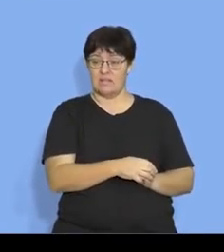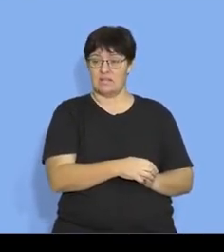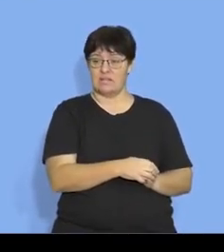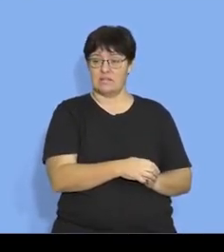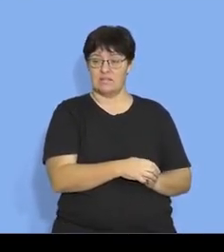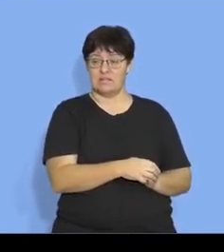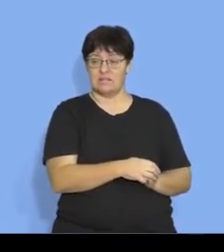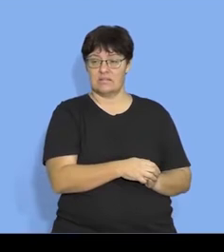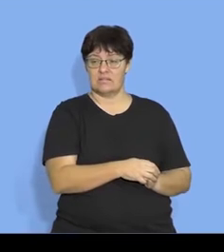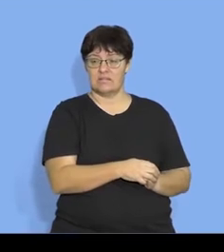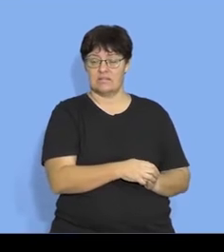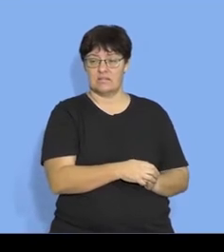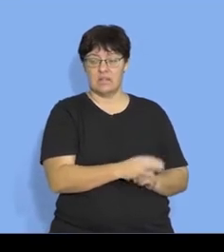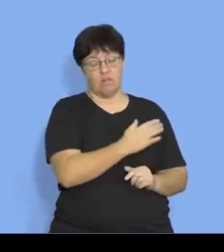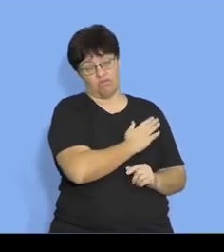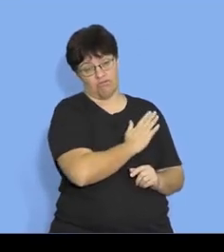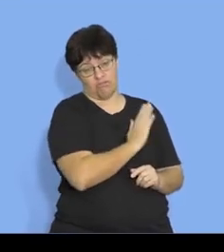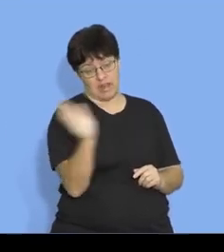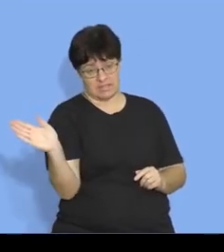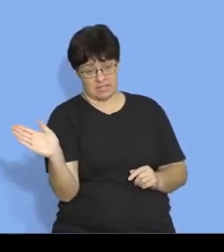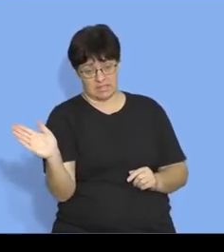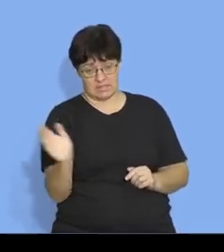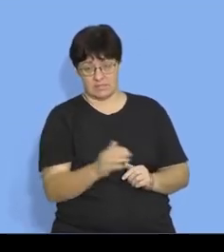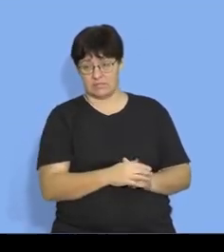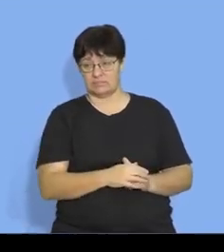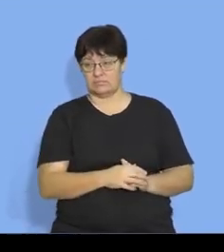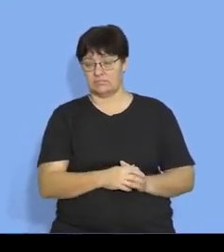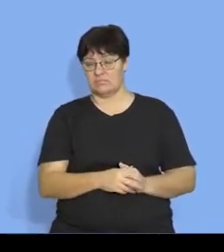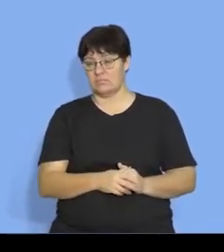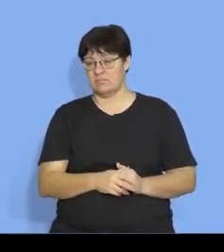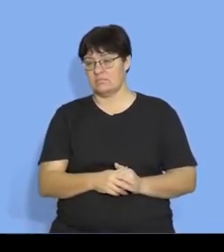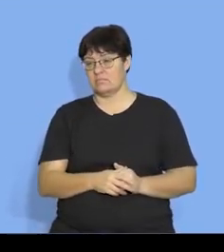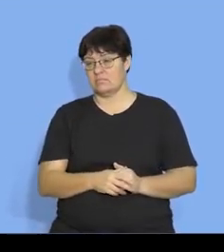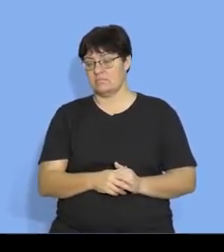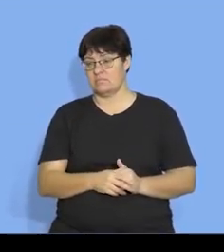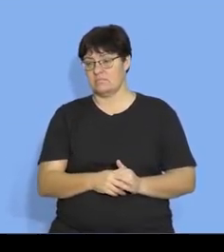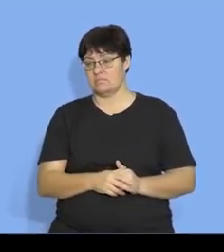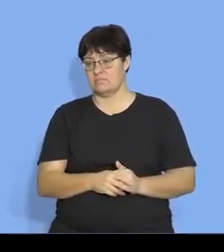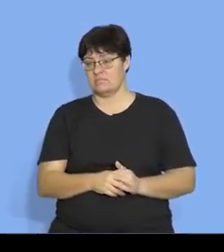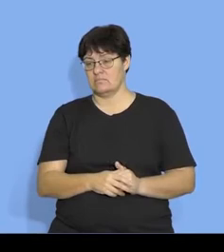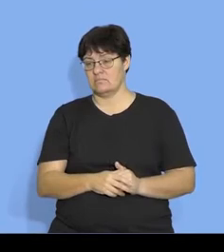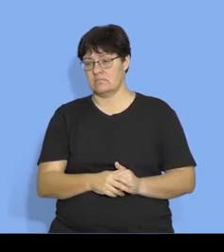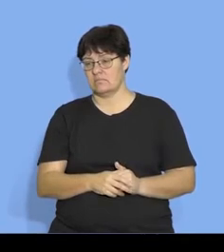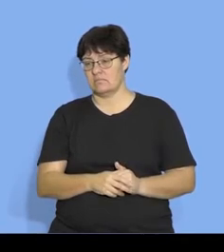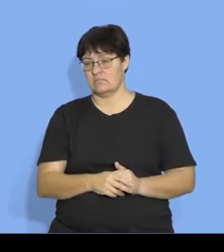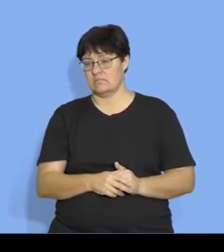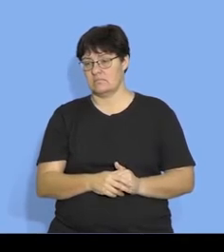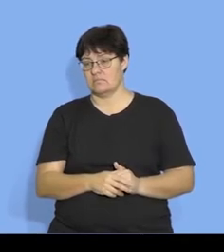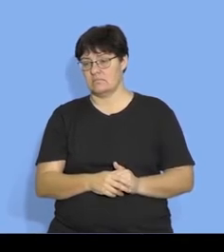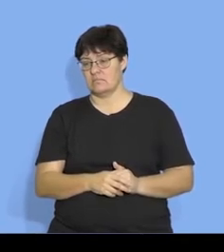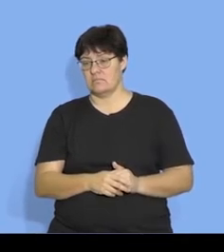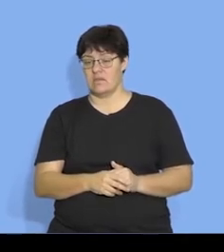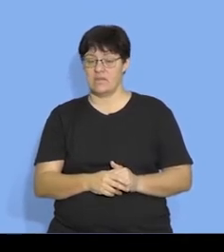she went to the right okay for however that how many meters that was